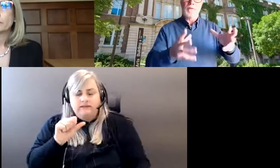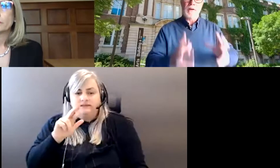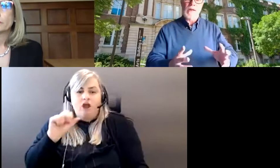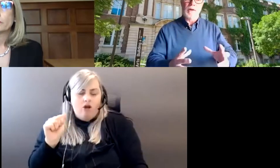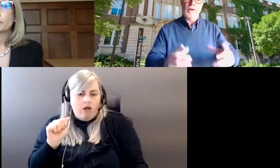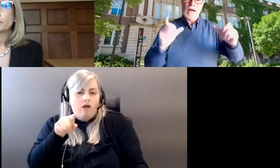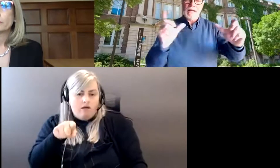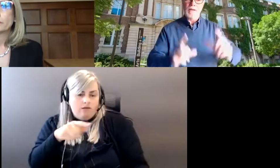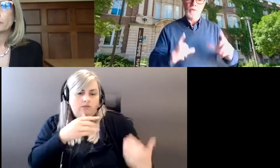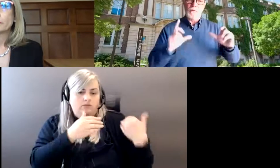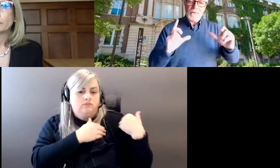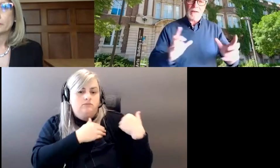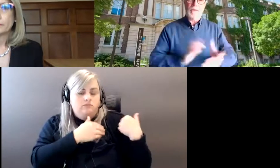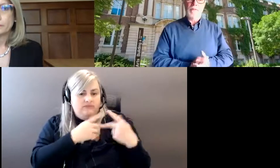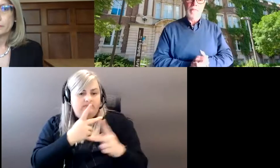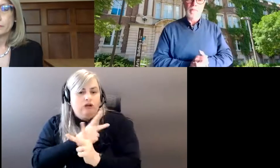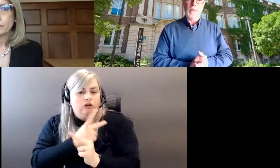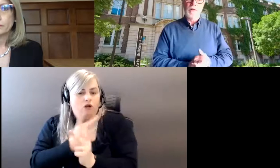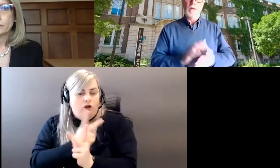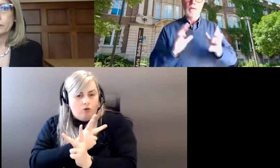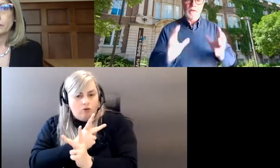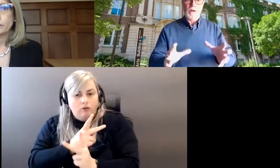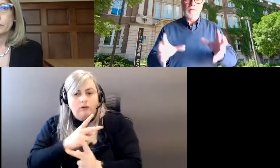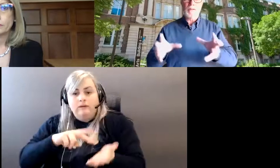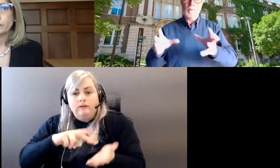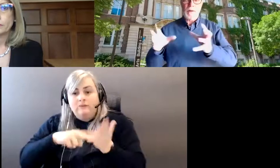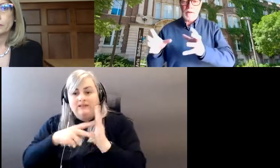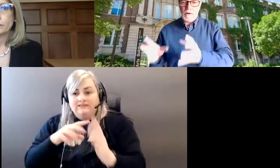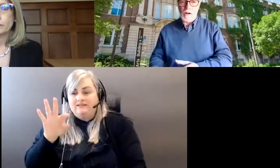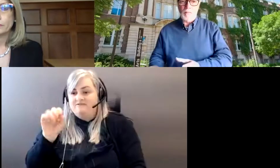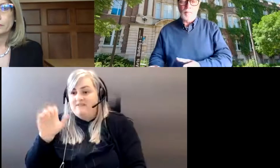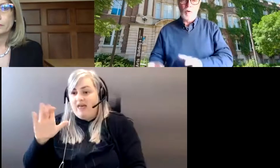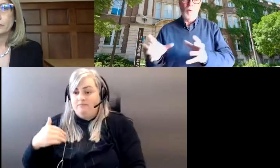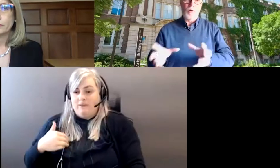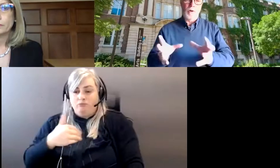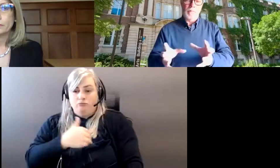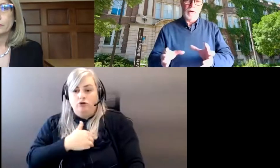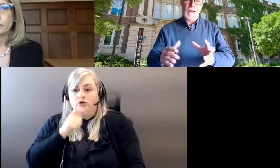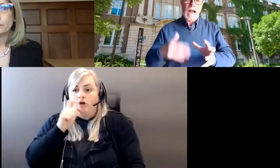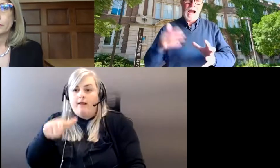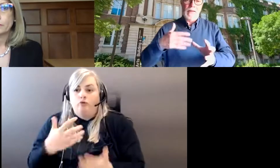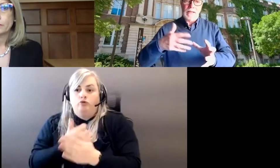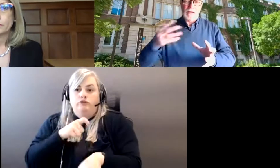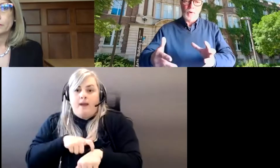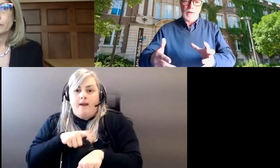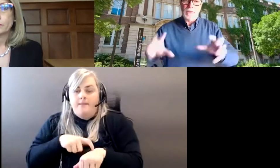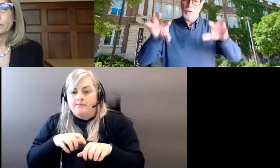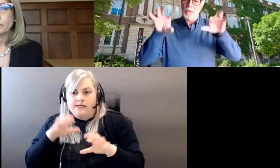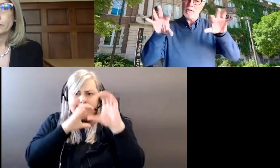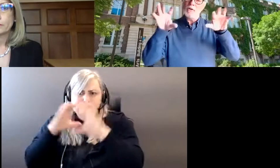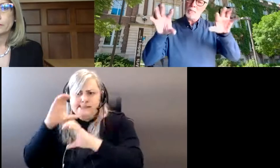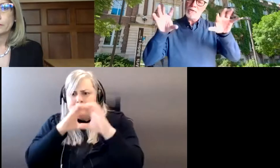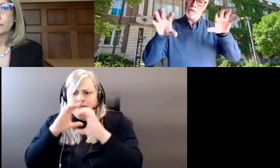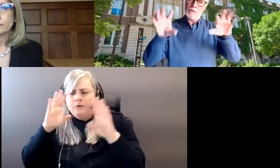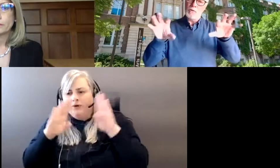helps figure that out again. So the faculty member does not have to spend time worrying about how that gets organized. So